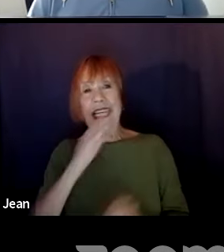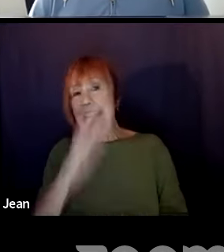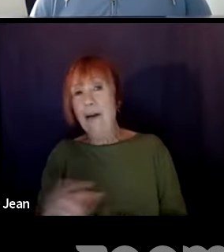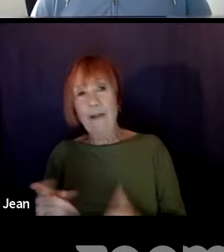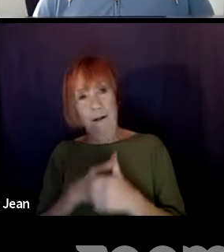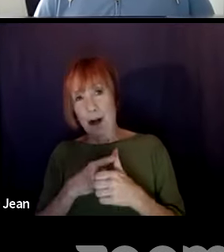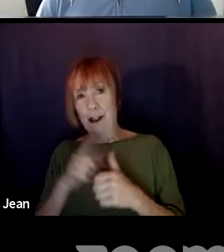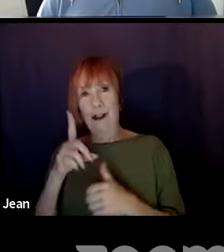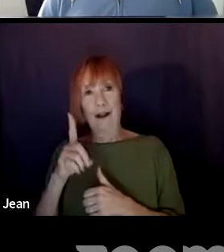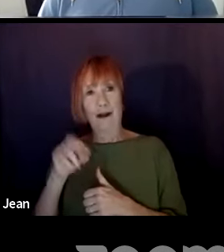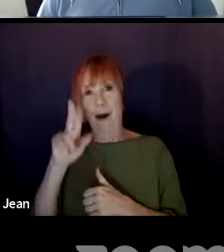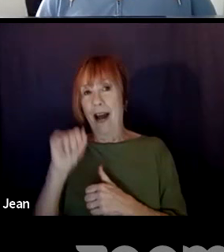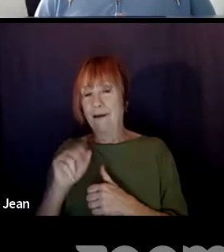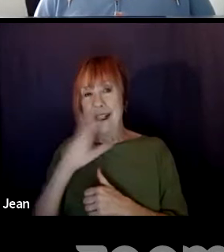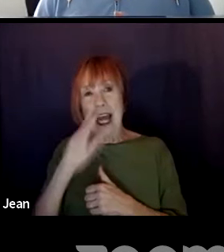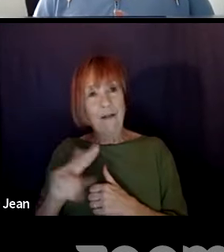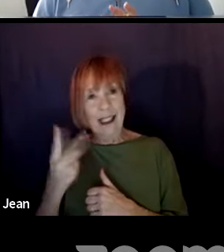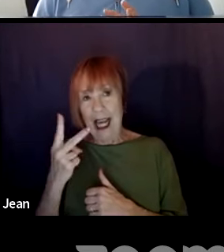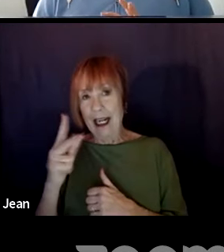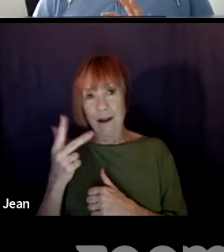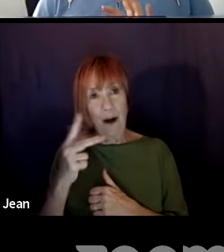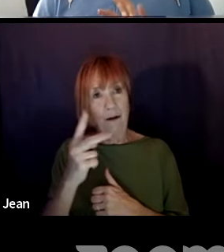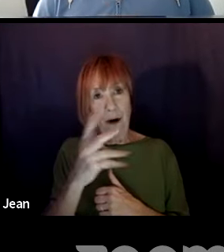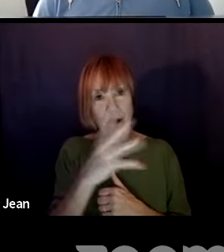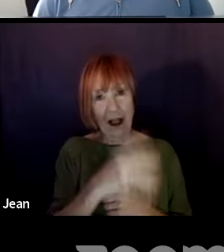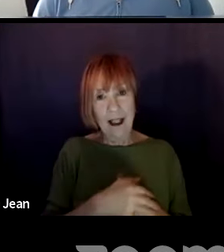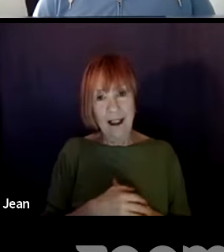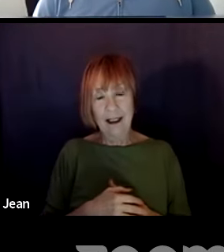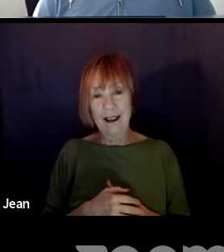Anybody else got anything to add to that? That's perfect.